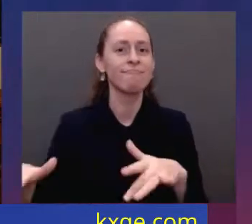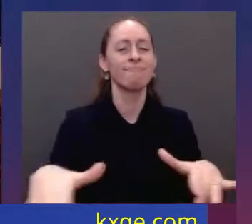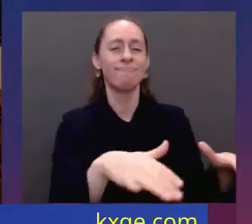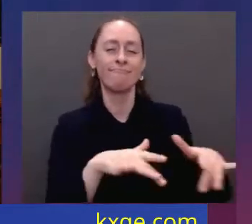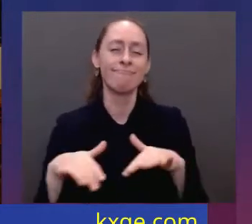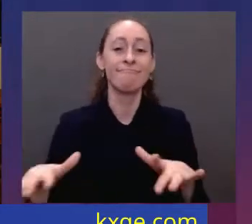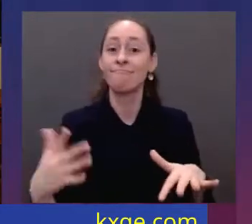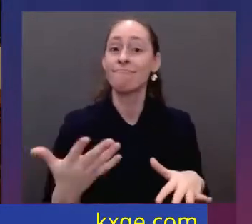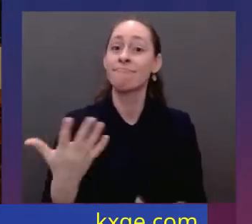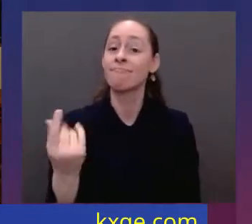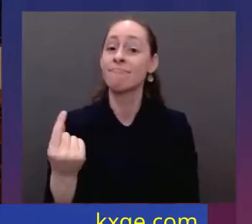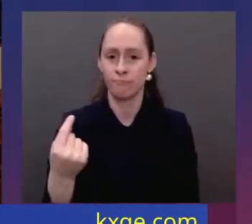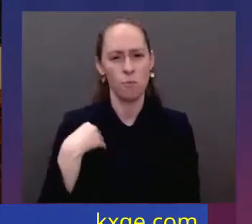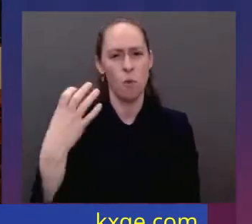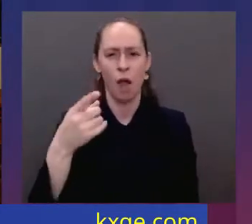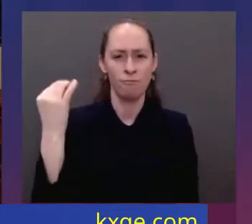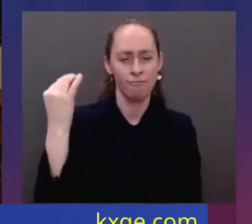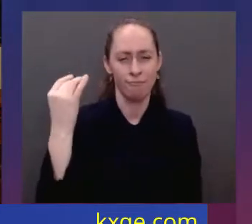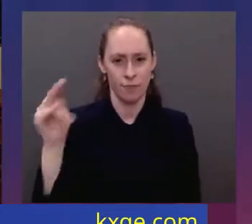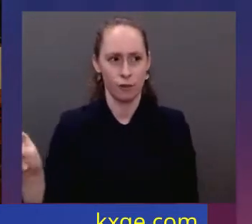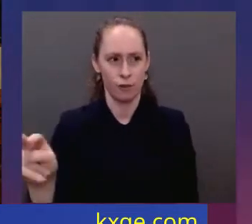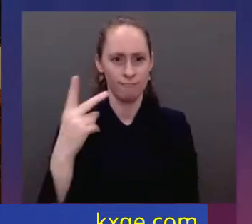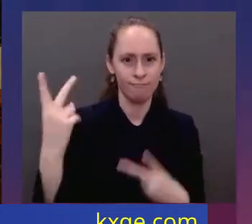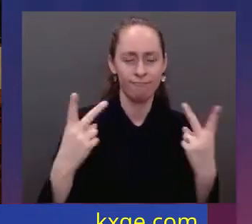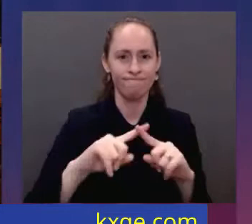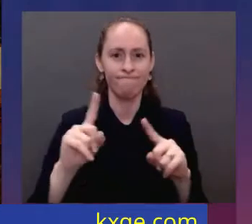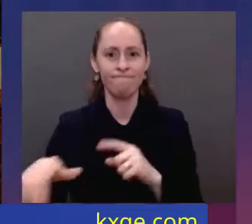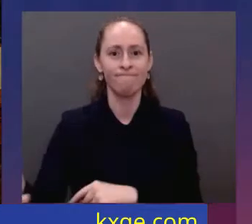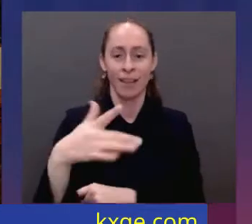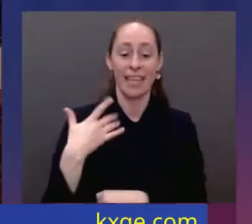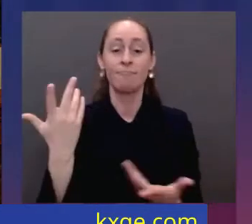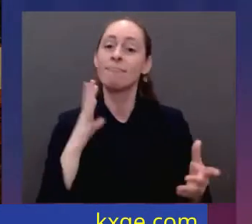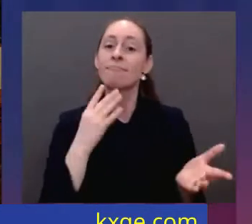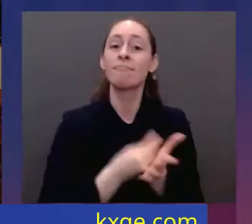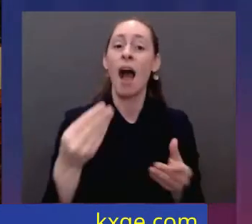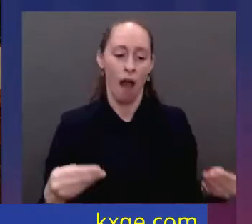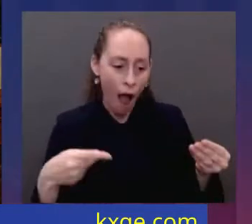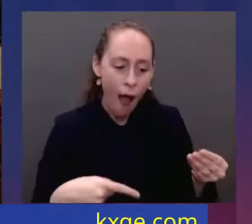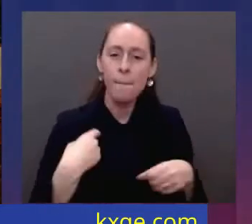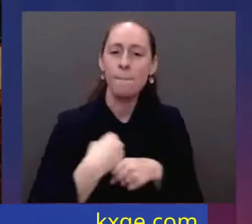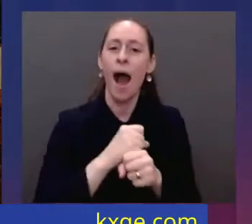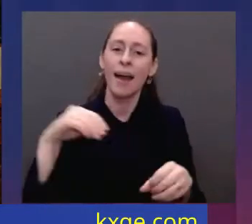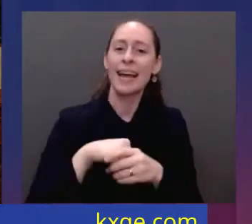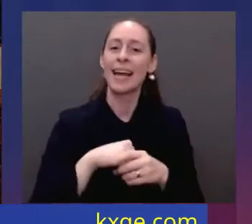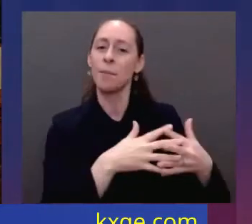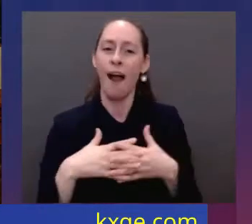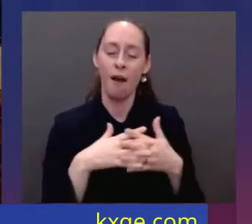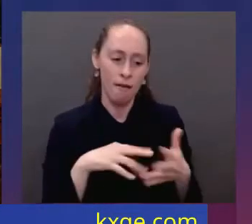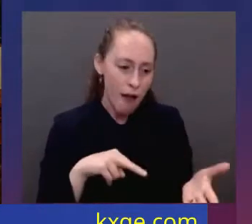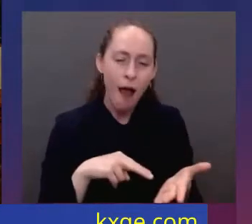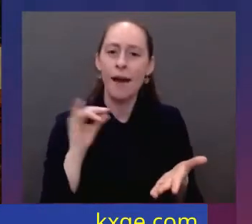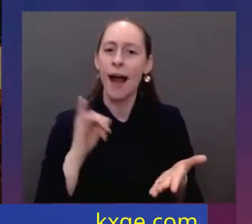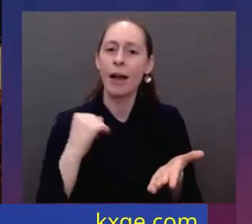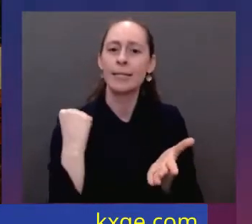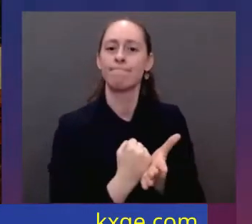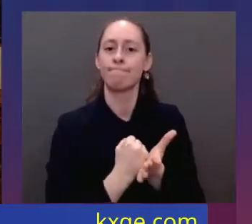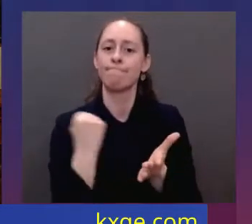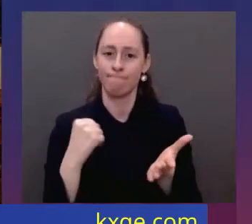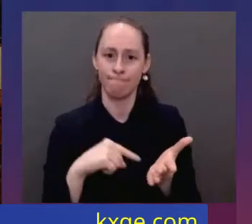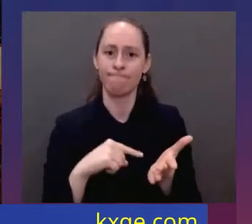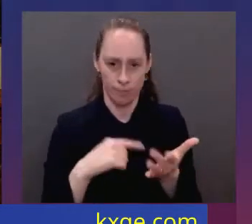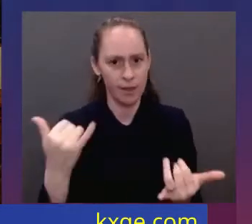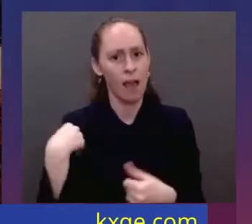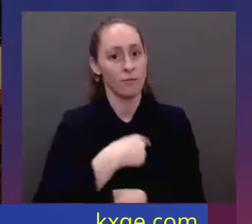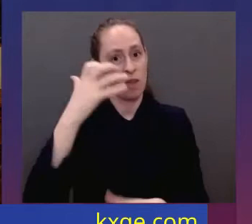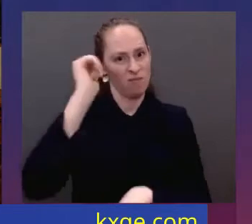of pride that comes from stamping products made in America. The revitalization of American manufacturing. Companies are choosing to build new factories here, when just a few years ago, they would have gone